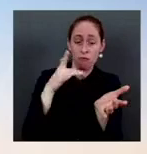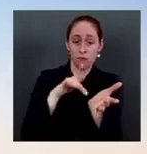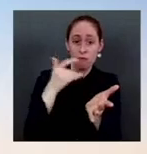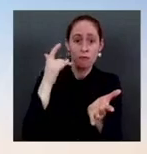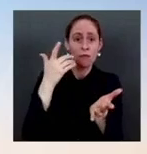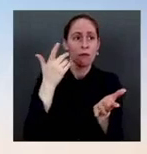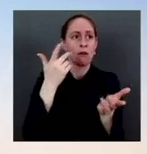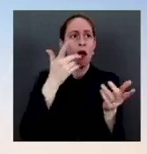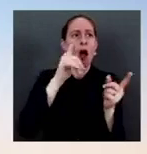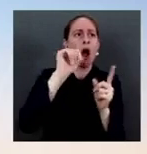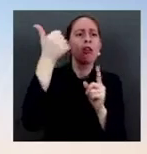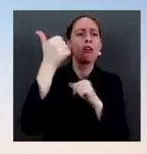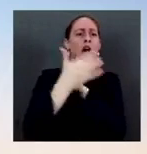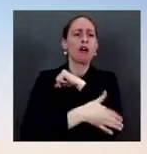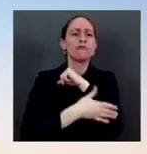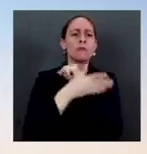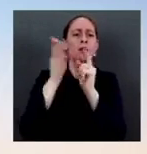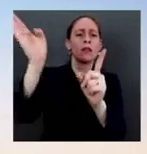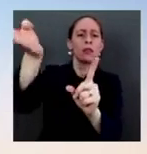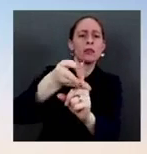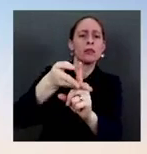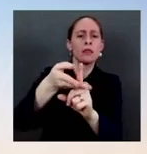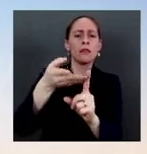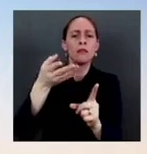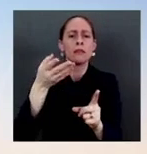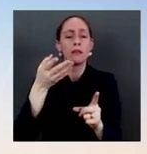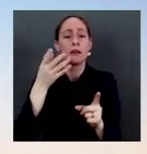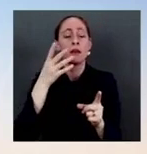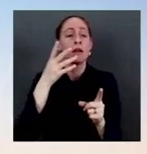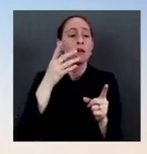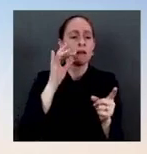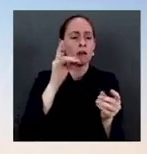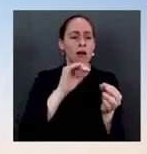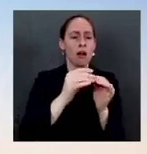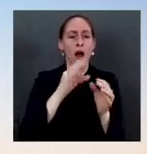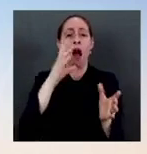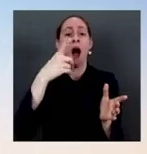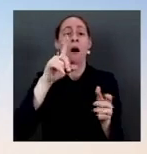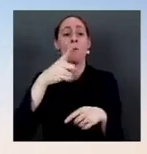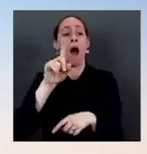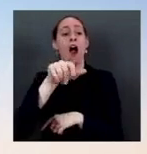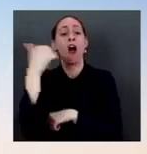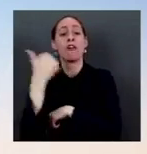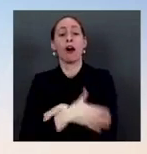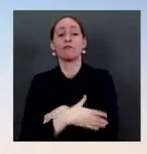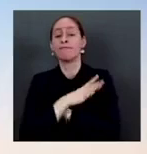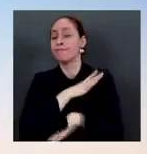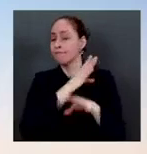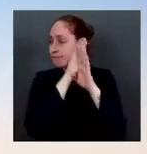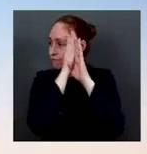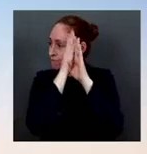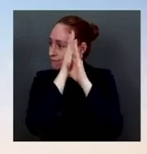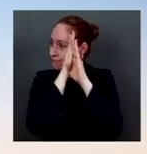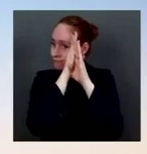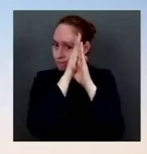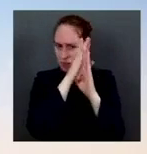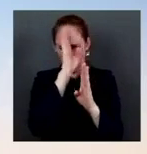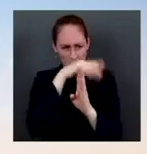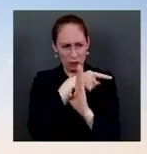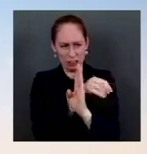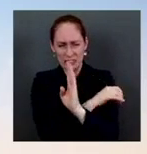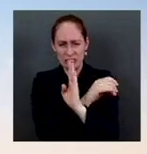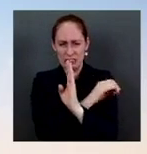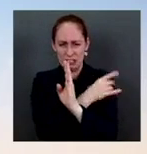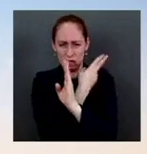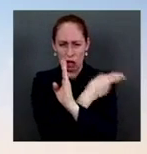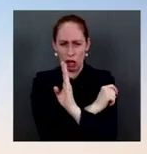As we've said before, we call on all industries to ensure that they are not sourcing products that involve forced labor, including forced labor